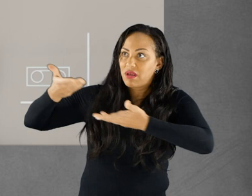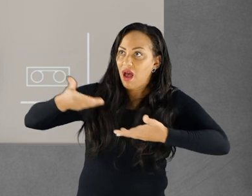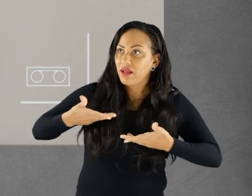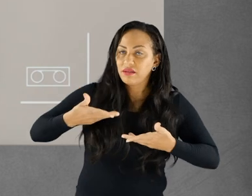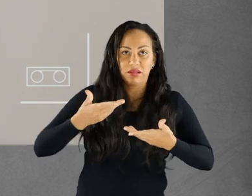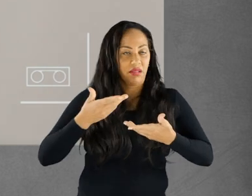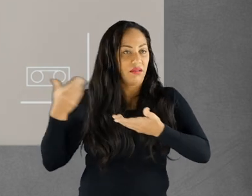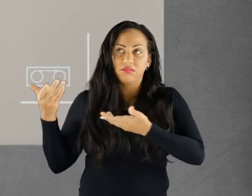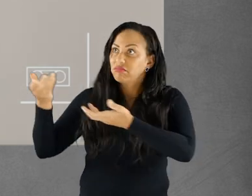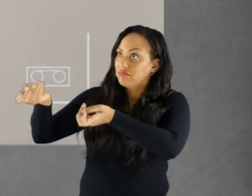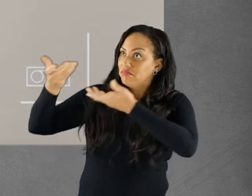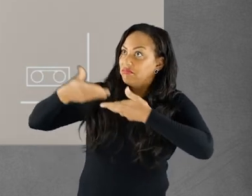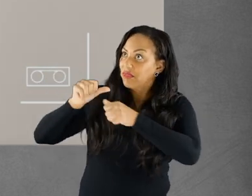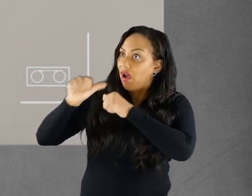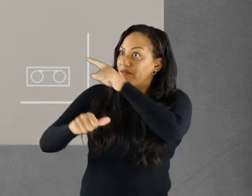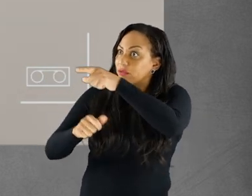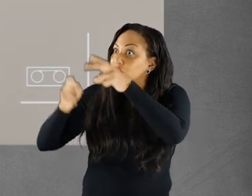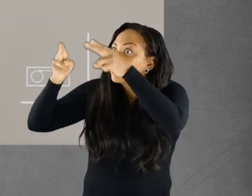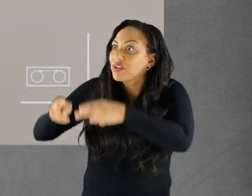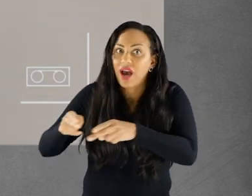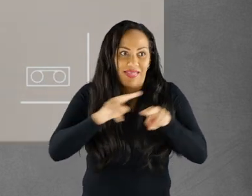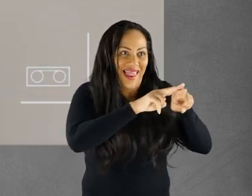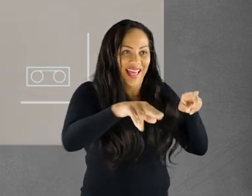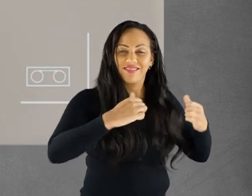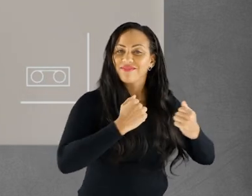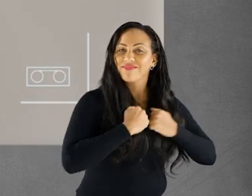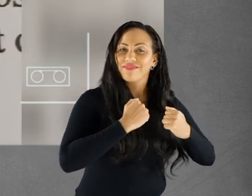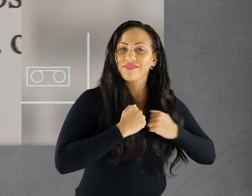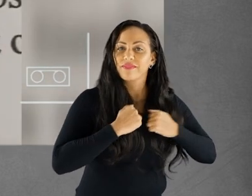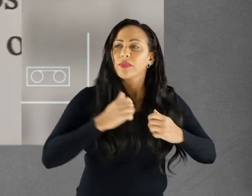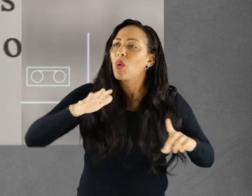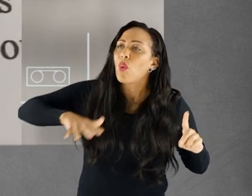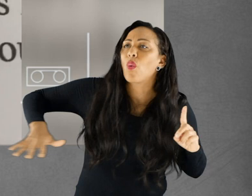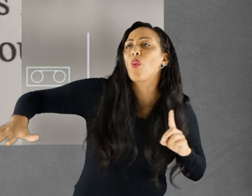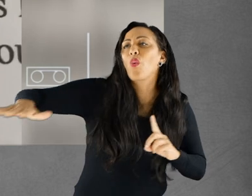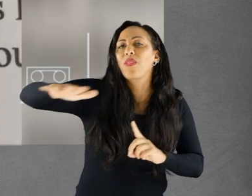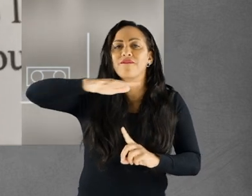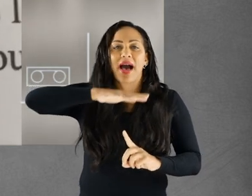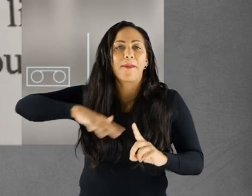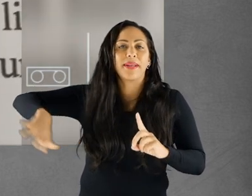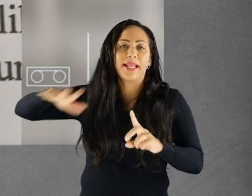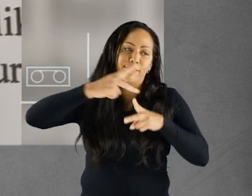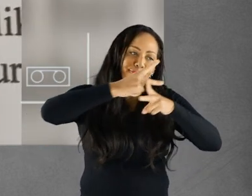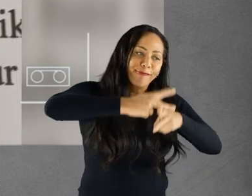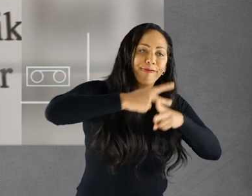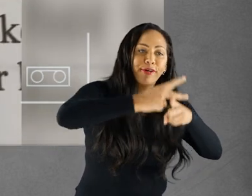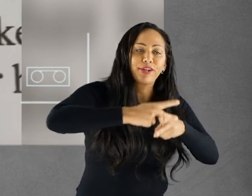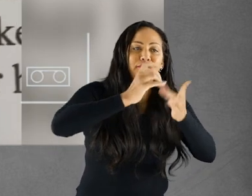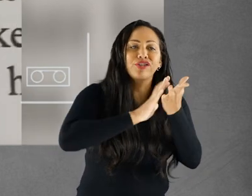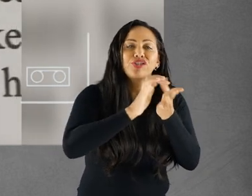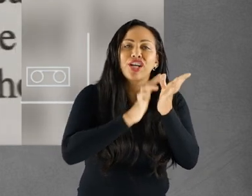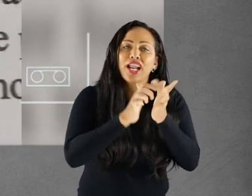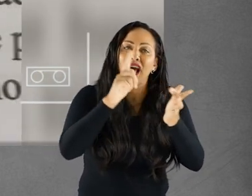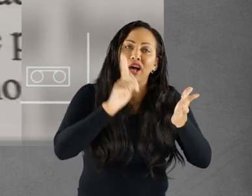He would be entitled to inherit a share of land after his father's death. All the family took turns to take care of